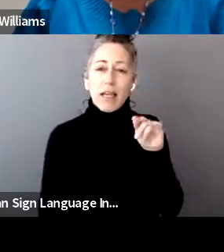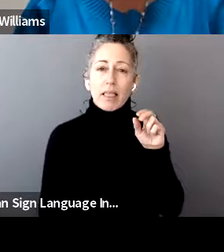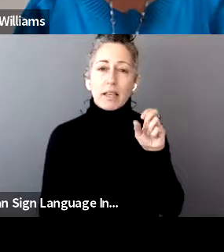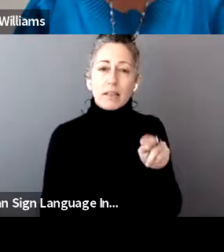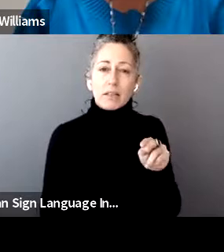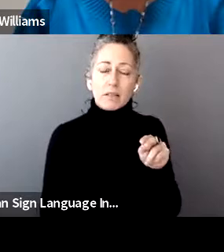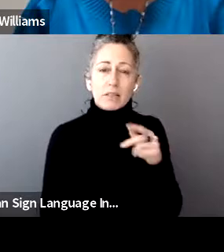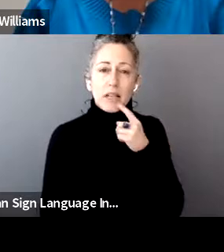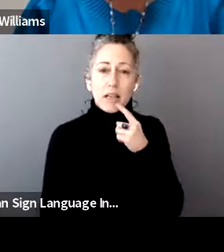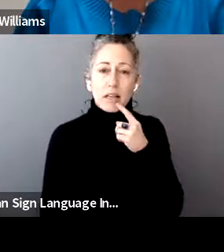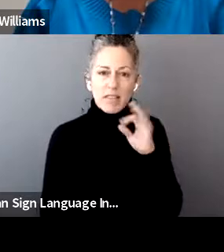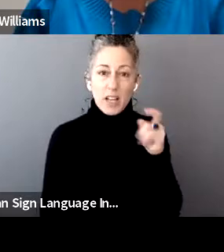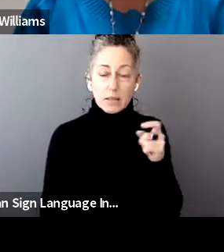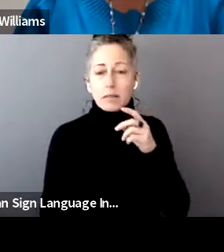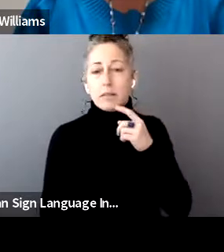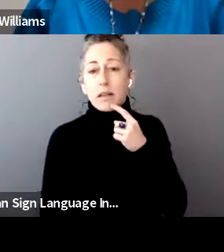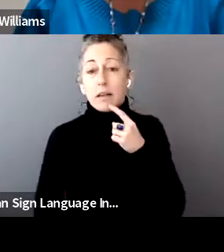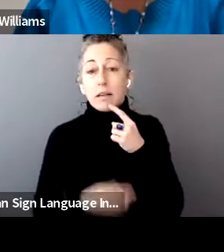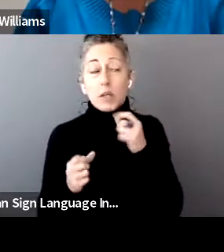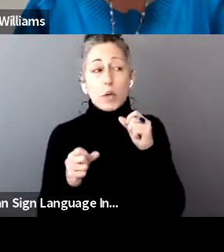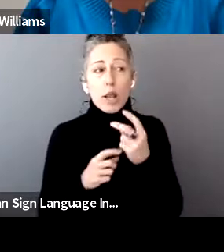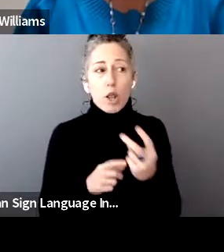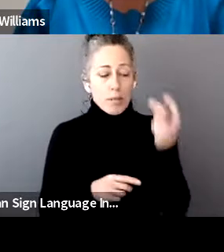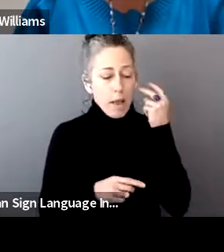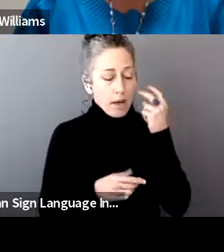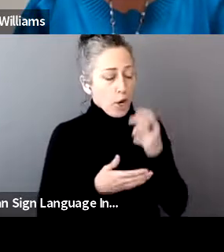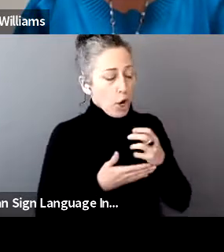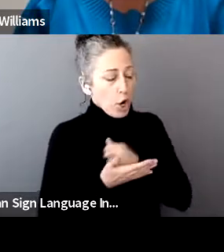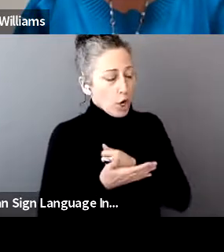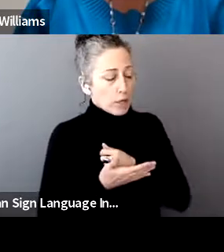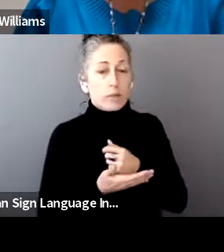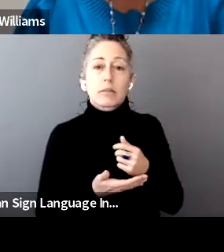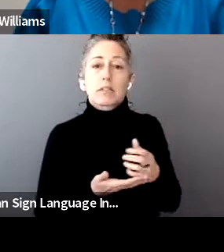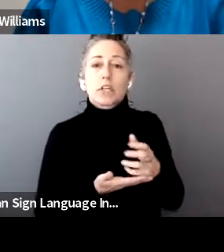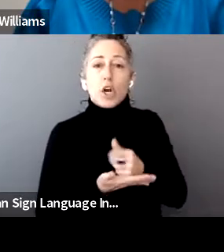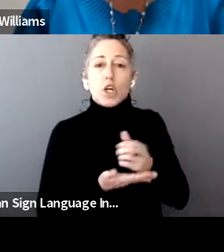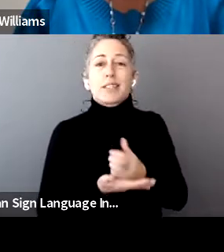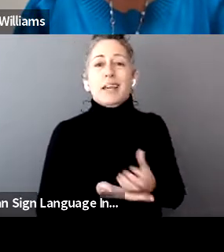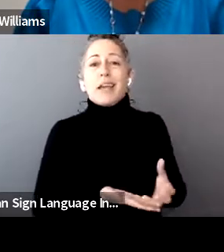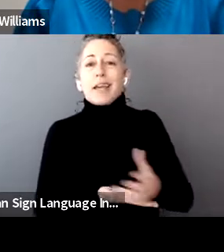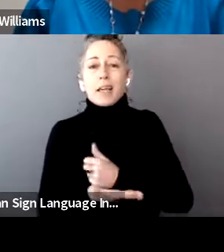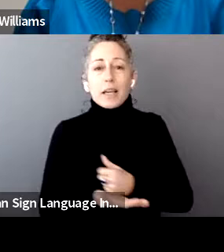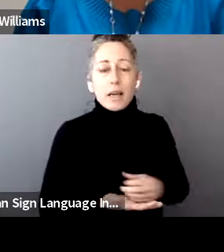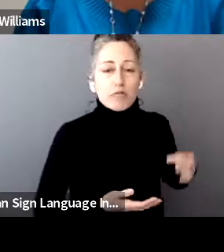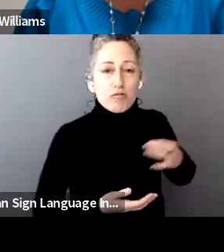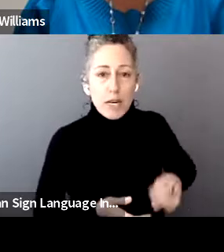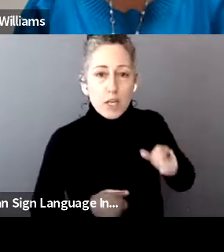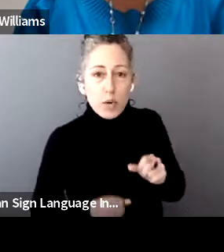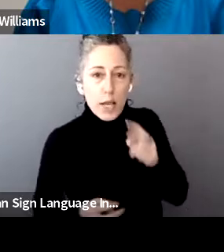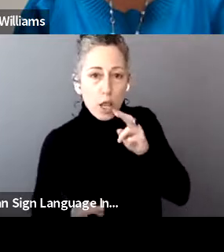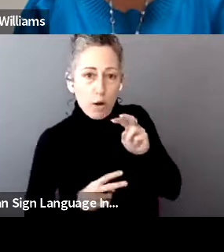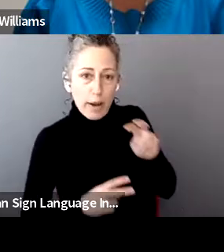credits where they can look back this year, their earned income credit. They have the opportunity to look at their 2019